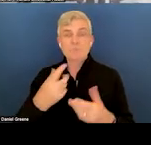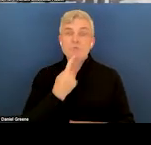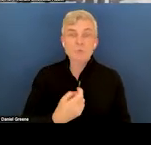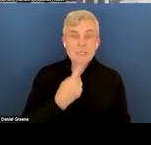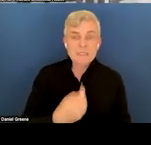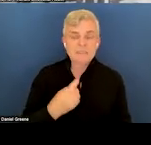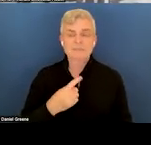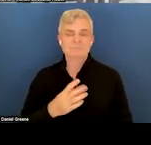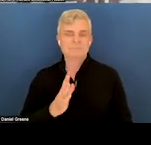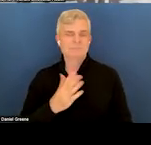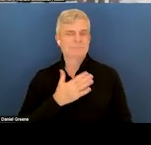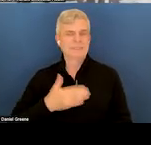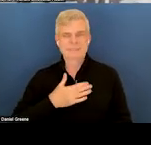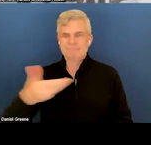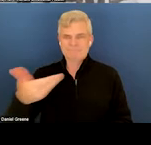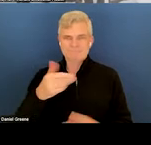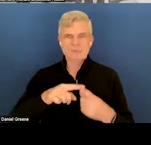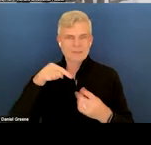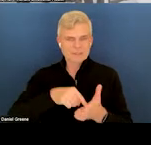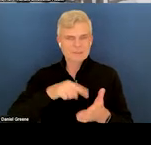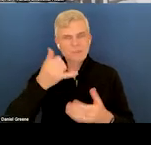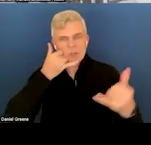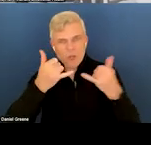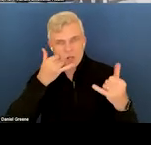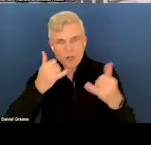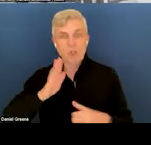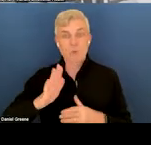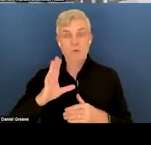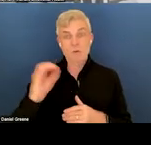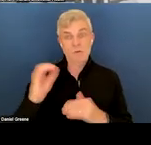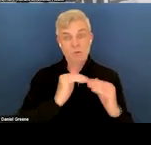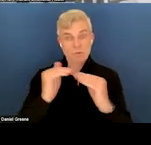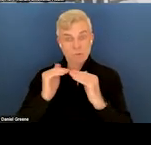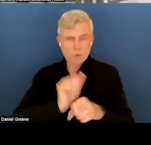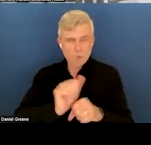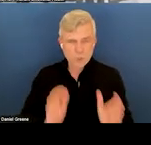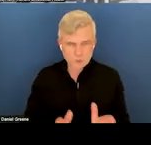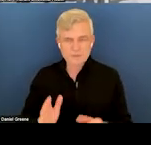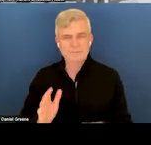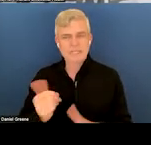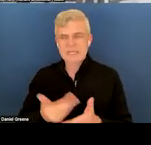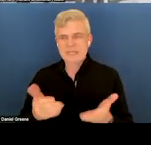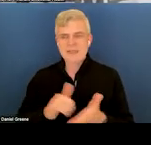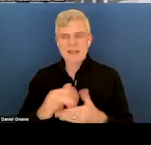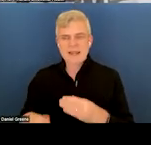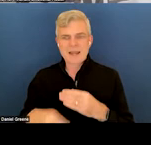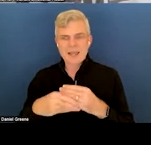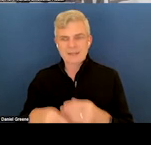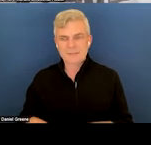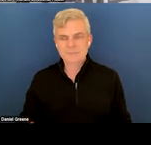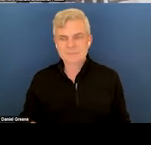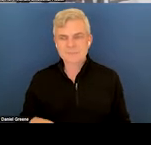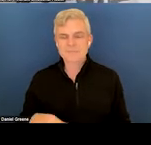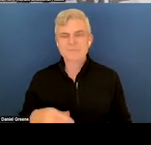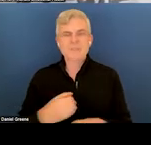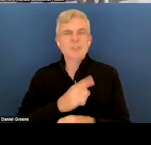Invite your colleagues, other organizations that you think can add to the conversation, you know, this information we want to make